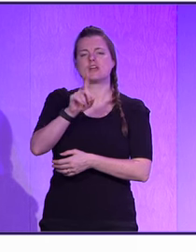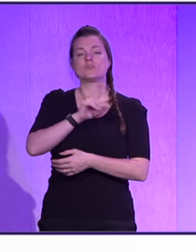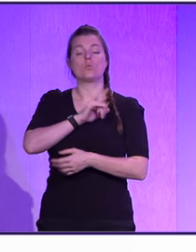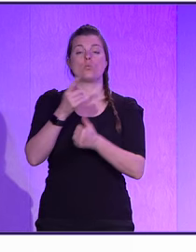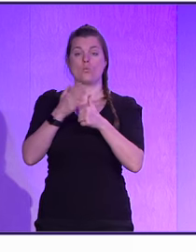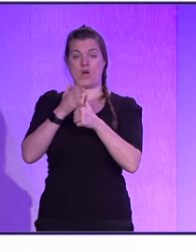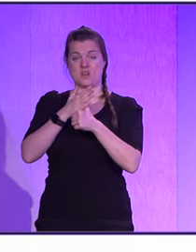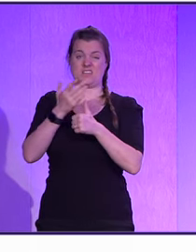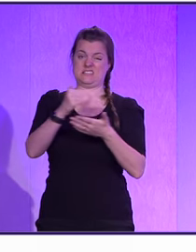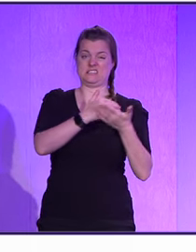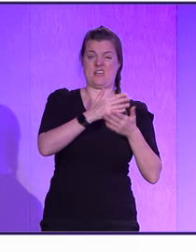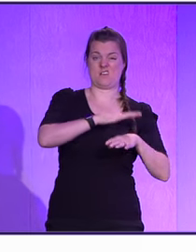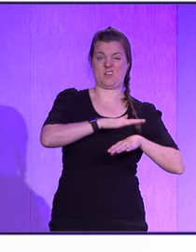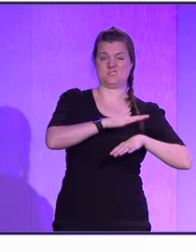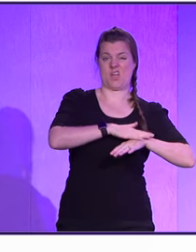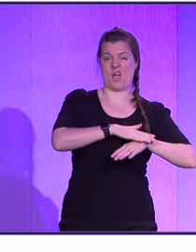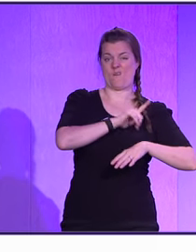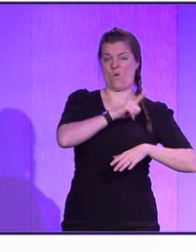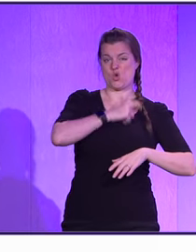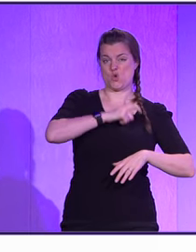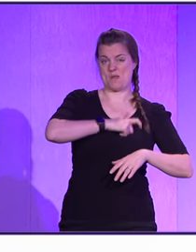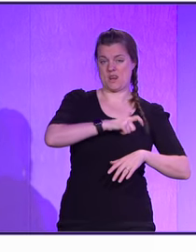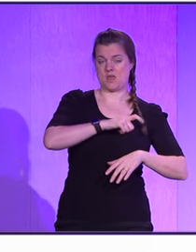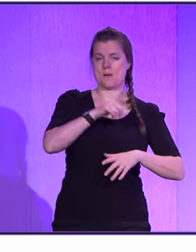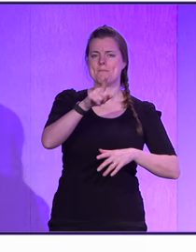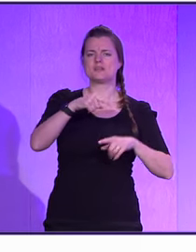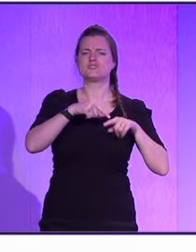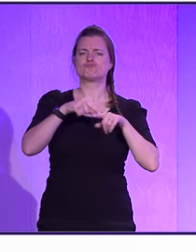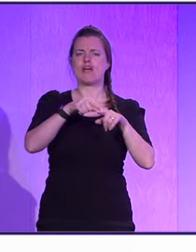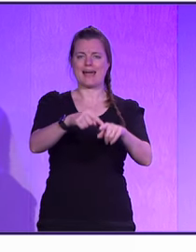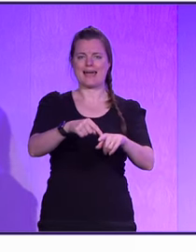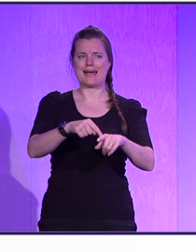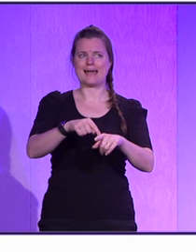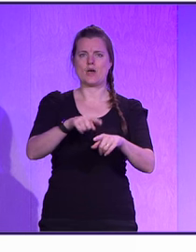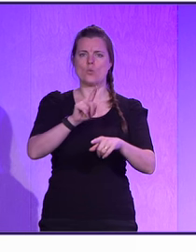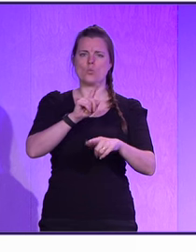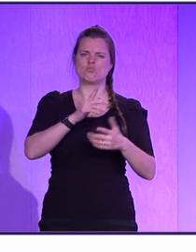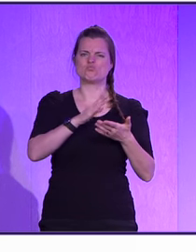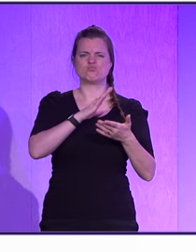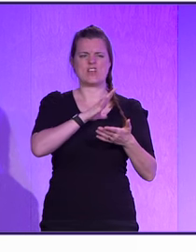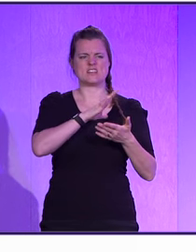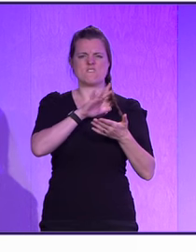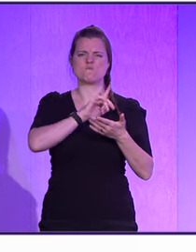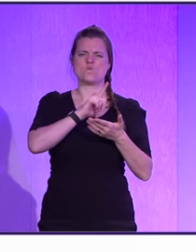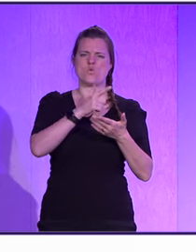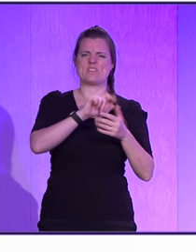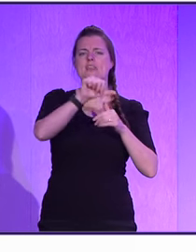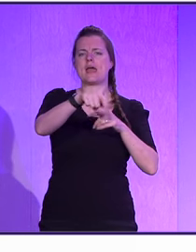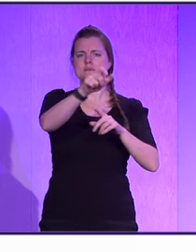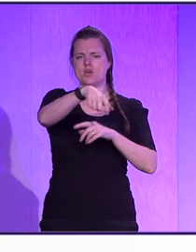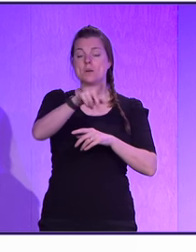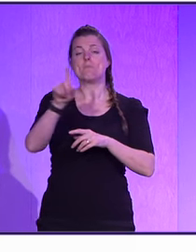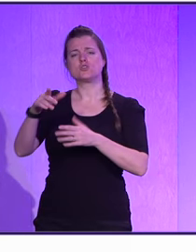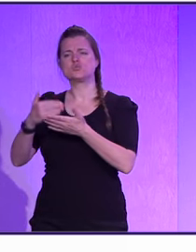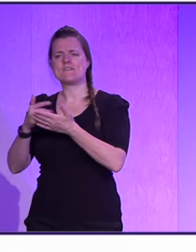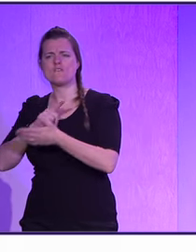One, you save it for the human, as a track that what they did, for the next person to come in, and you save it for the